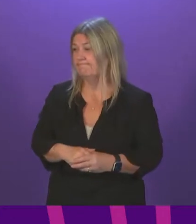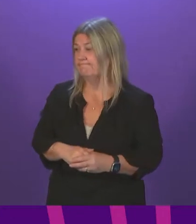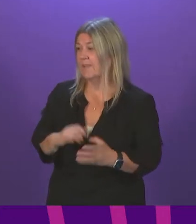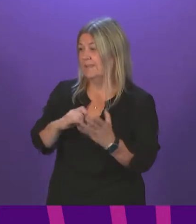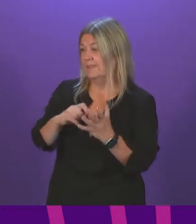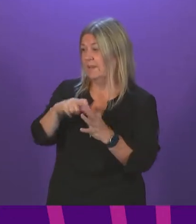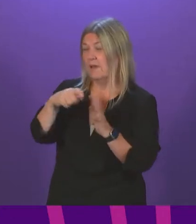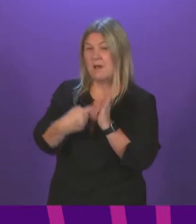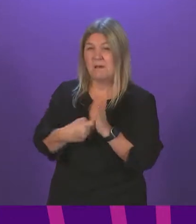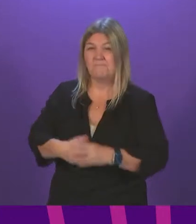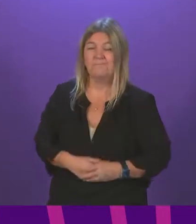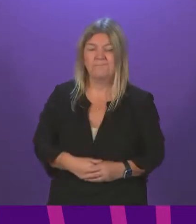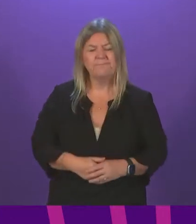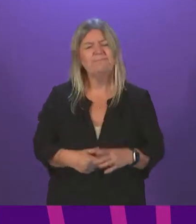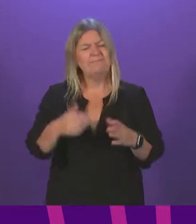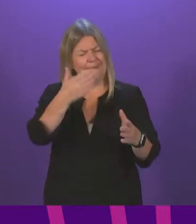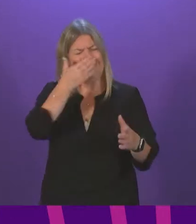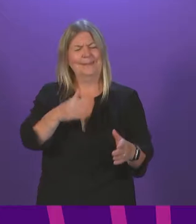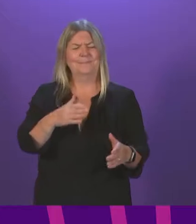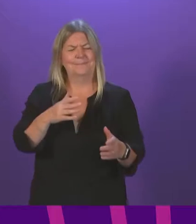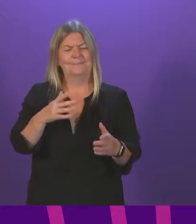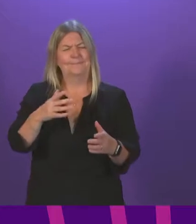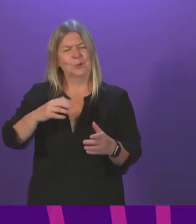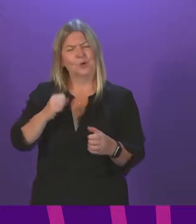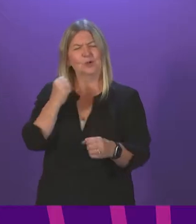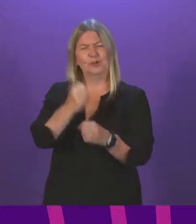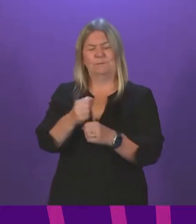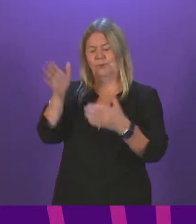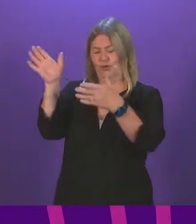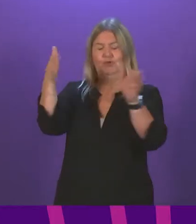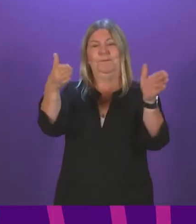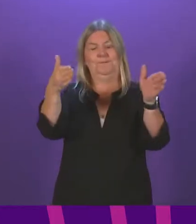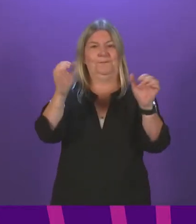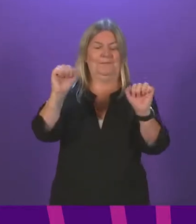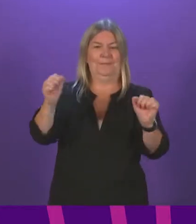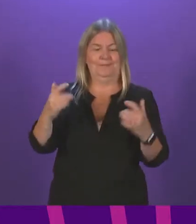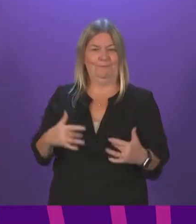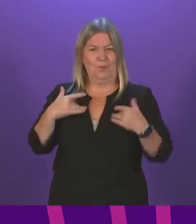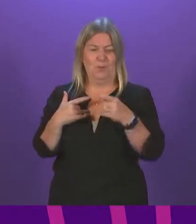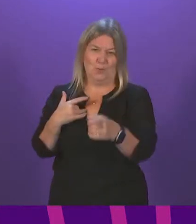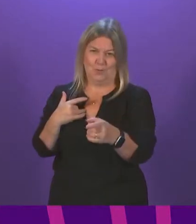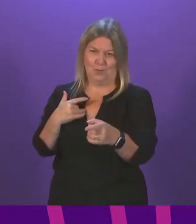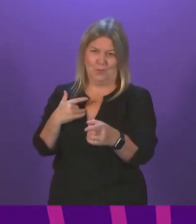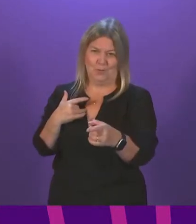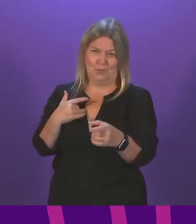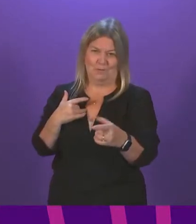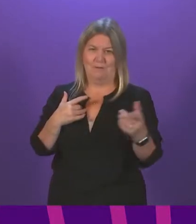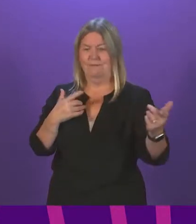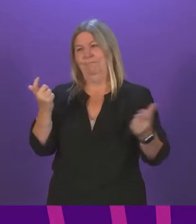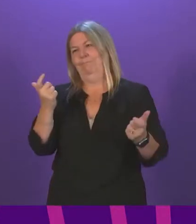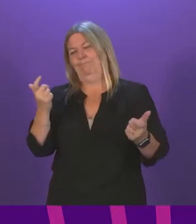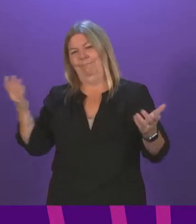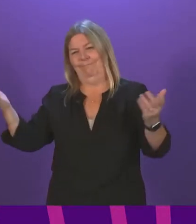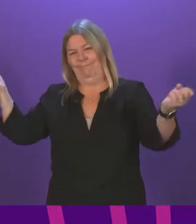The government seems to be shifting its position in light of